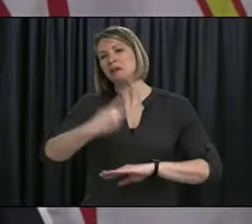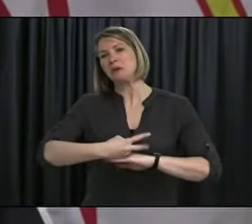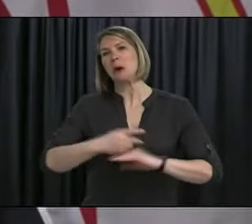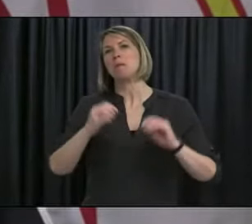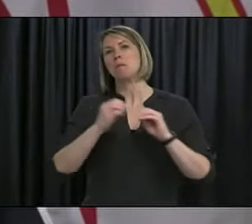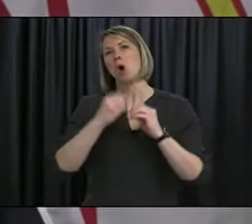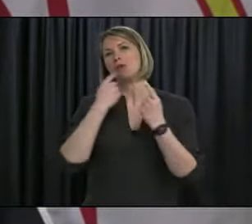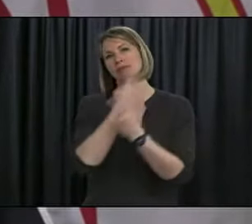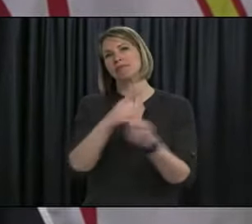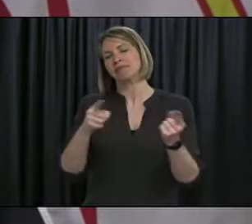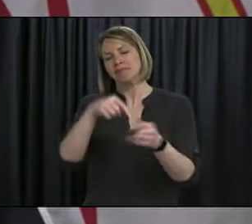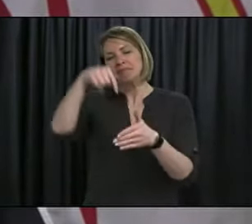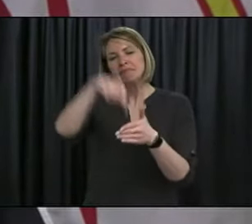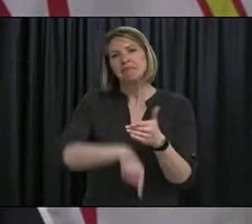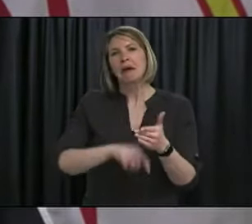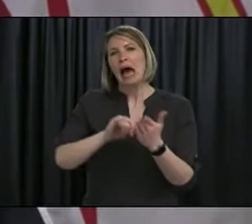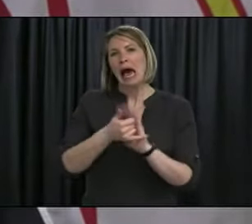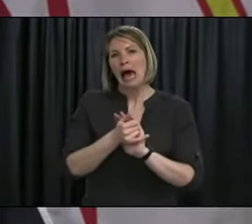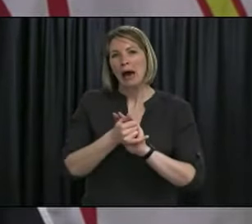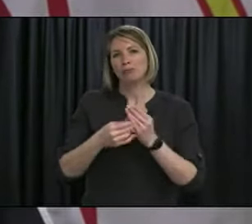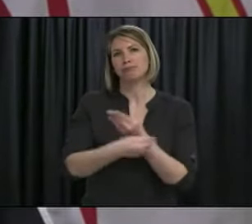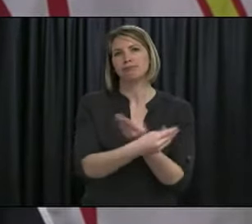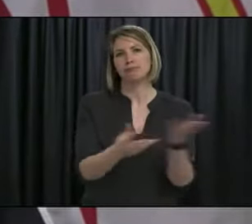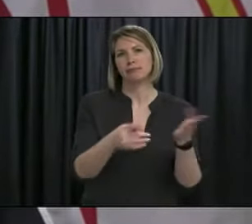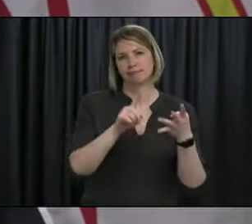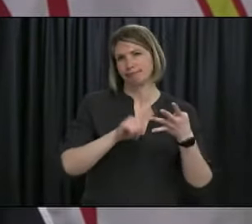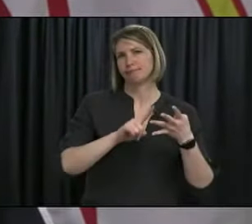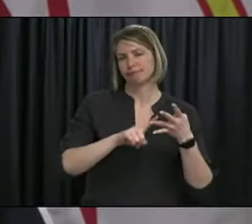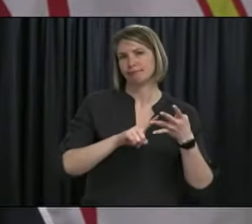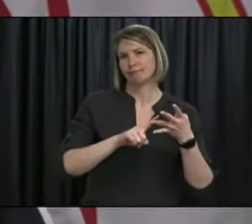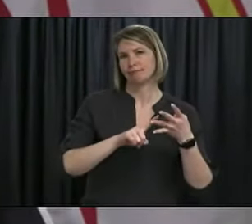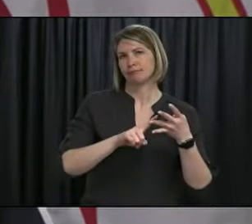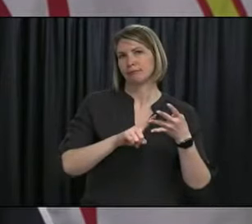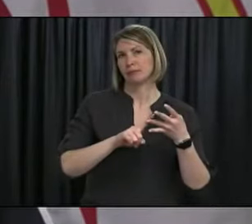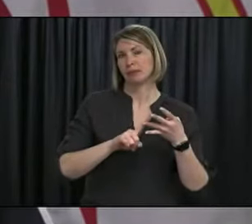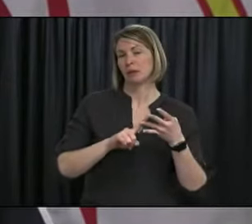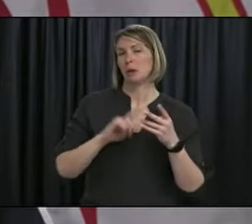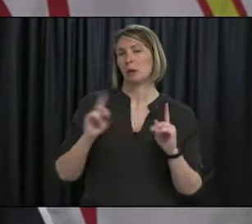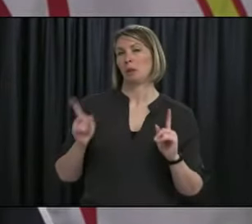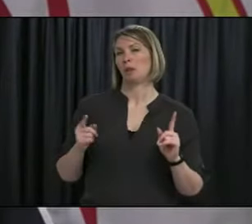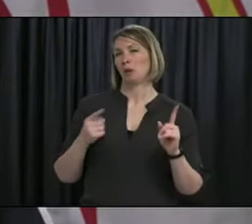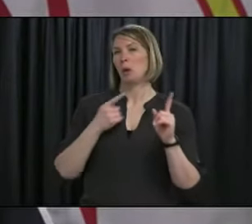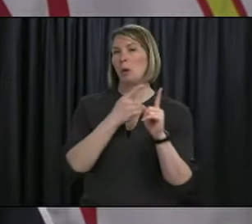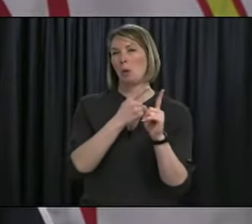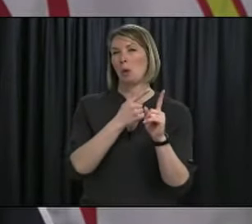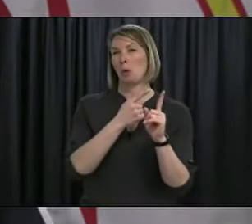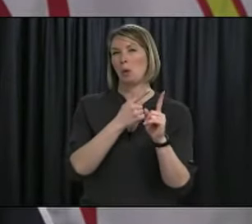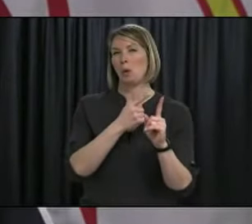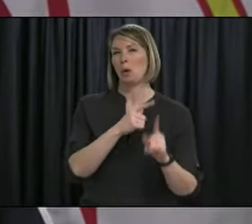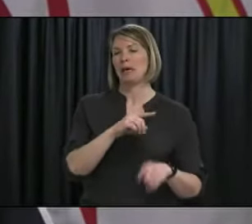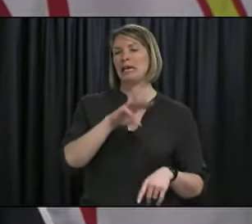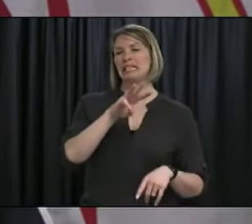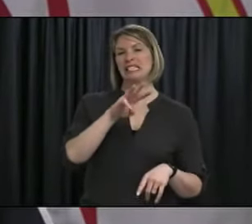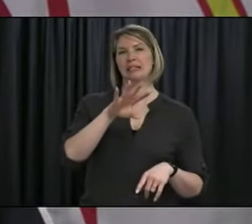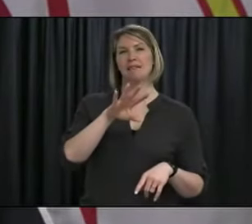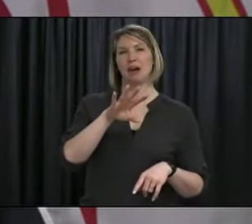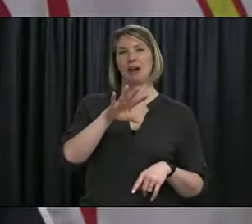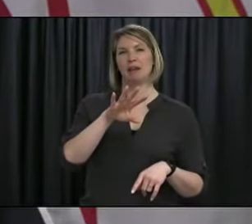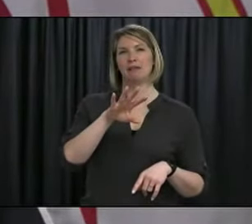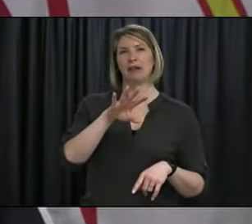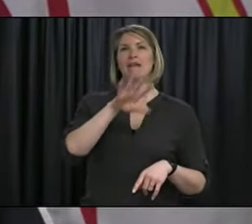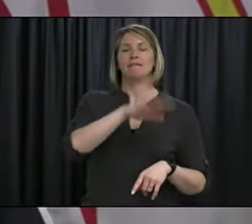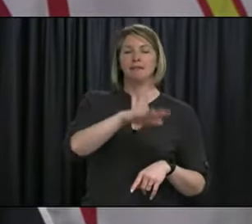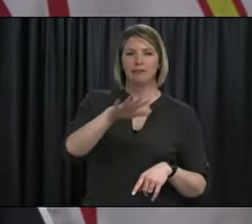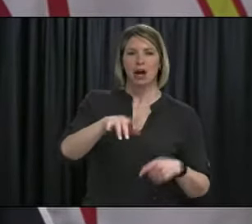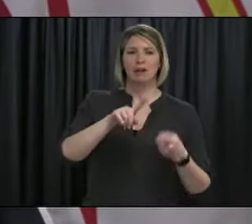information about that. But right now the, um, the goal is to offer in the age group that, uh, the 55 to 64 that we've, uh, indicated